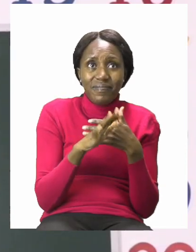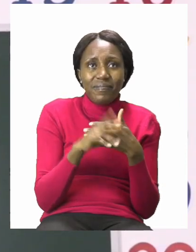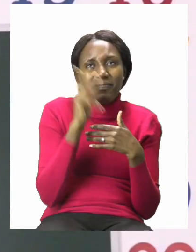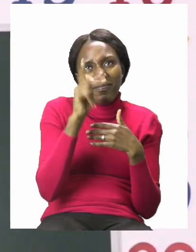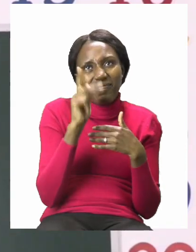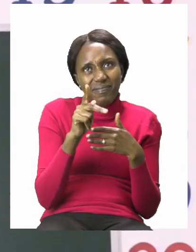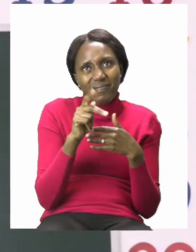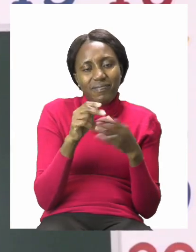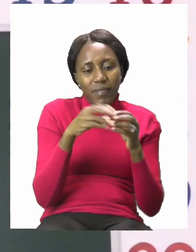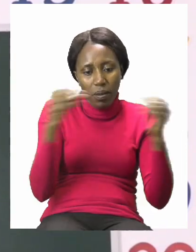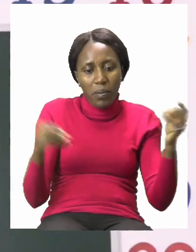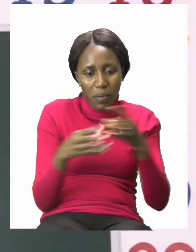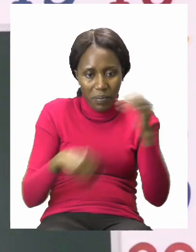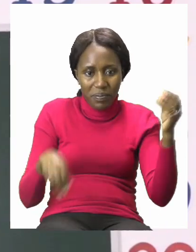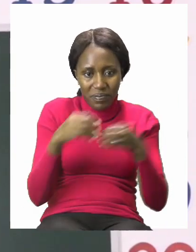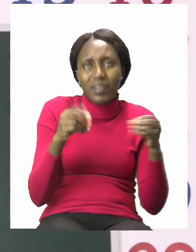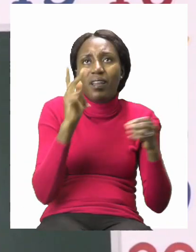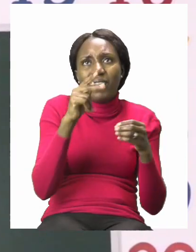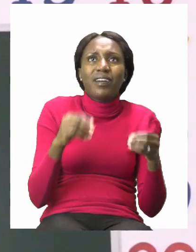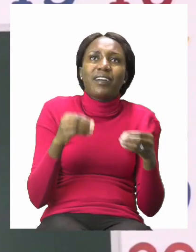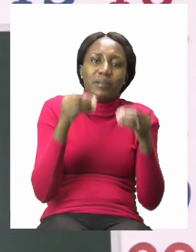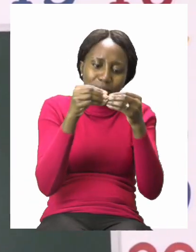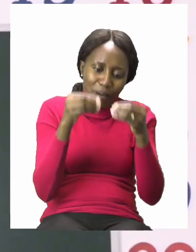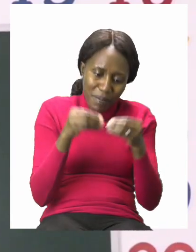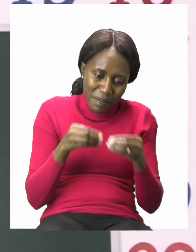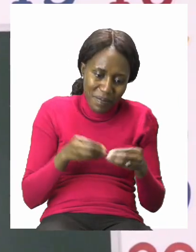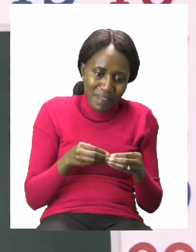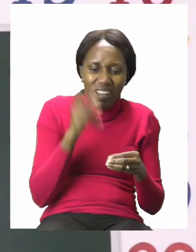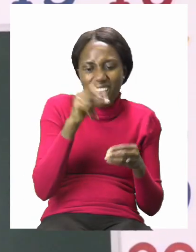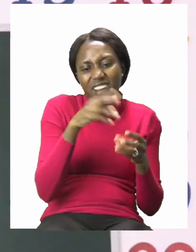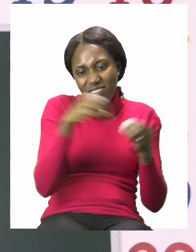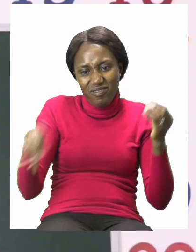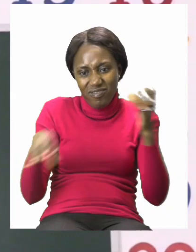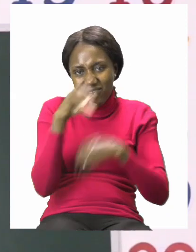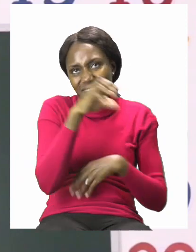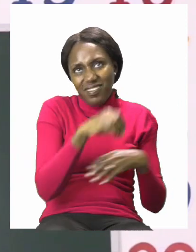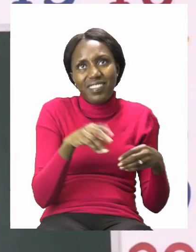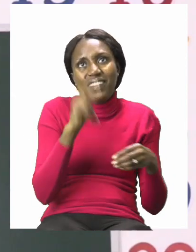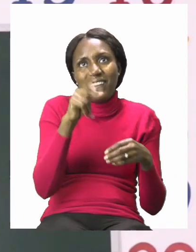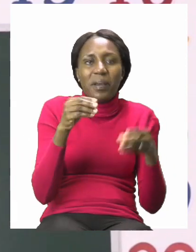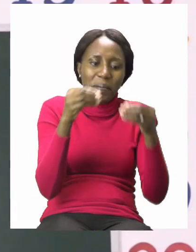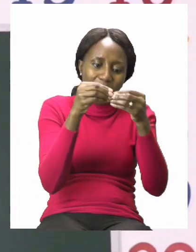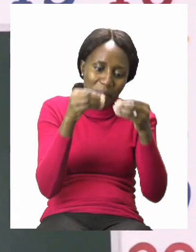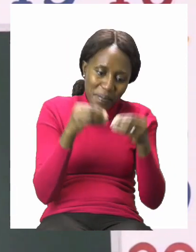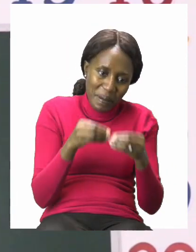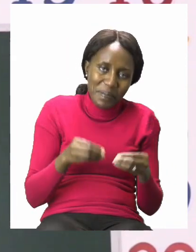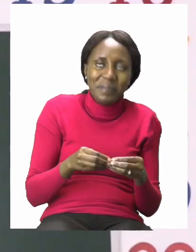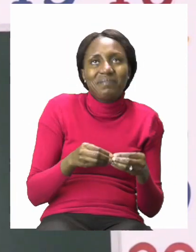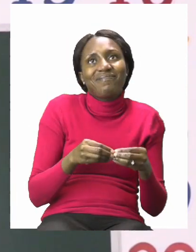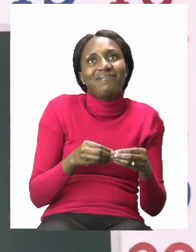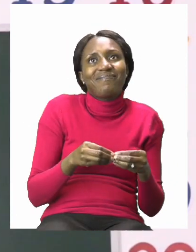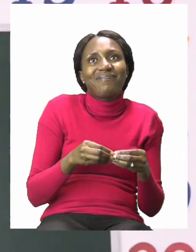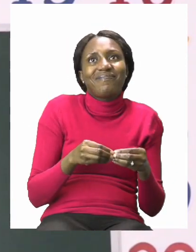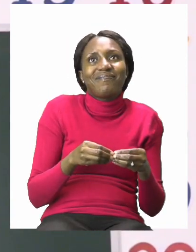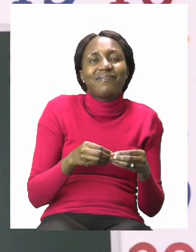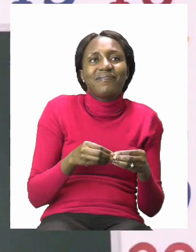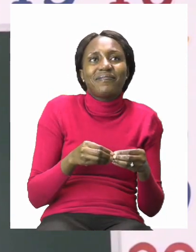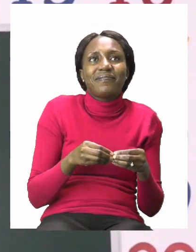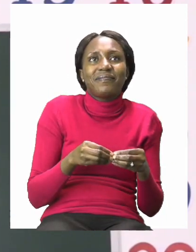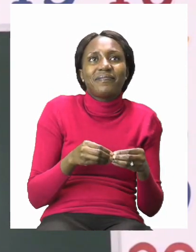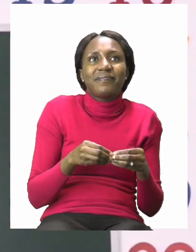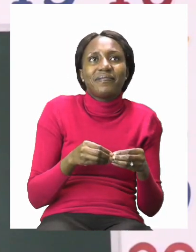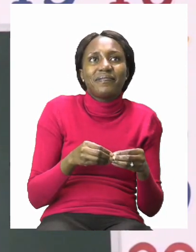take it apart again and try and do it a second, a third time, as many times as you want.